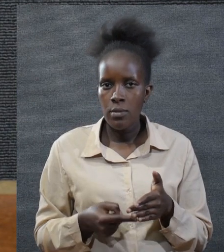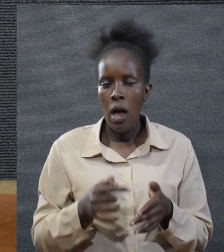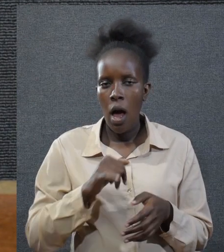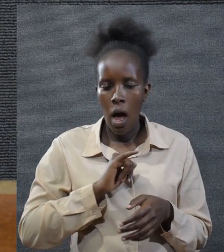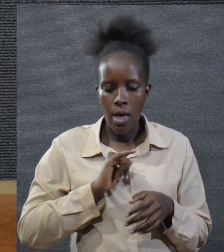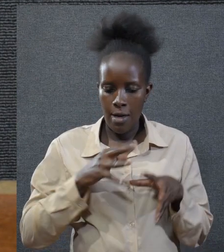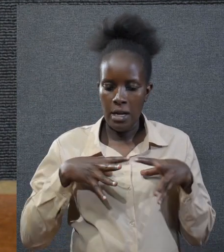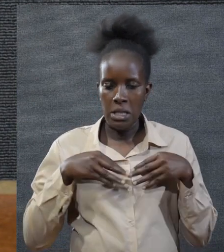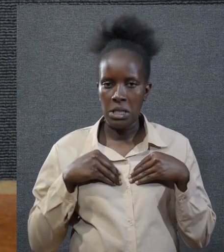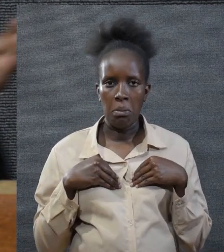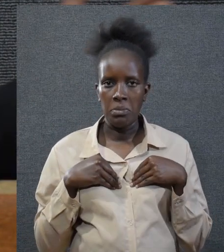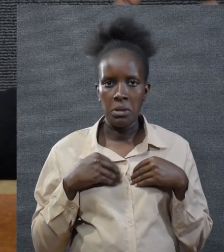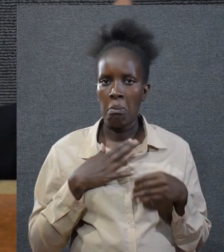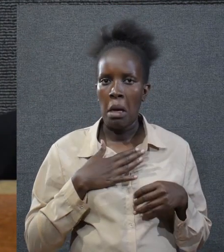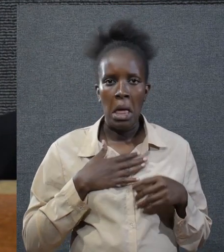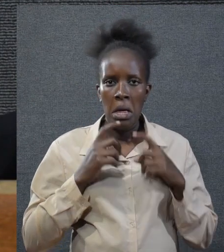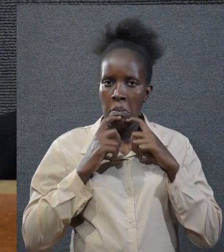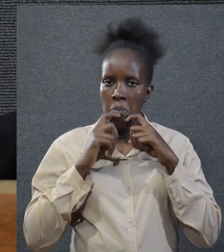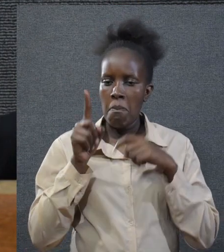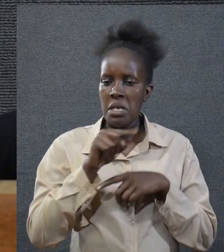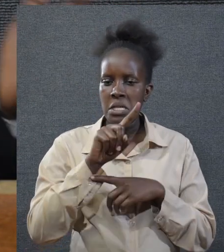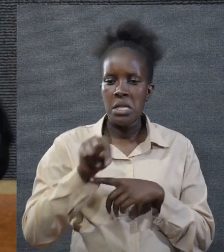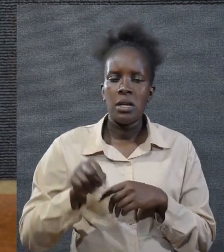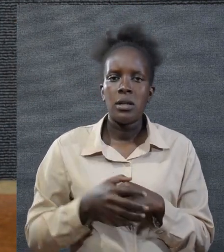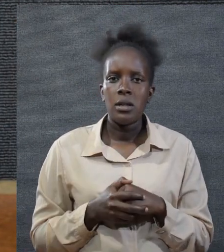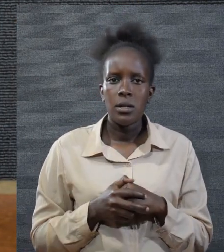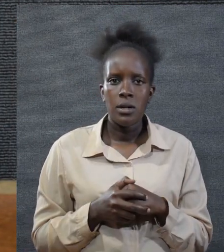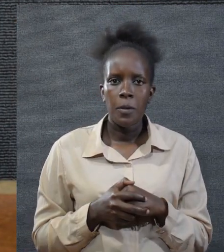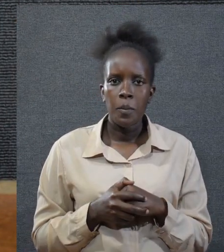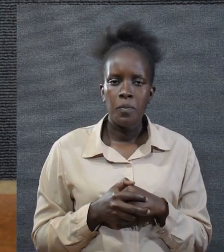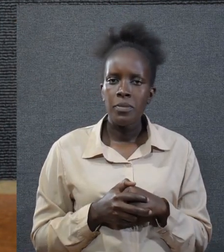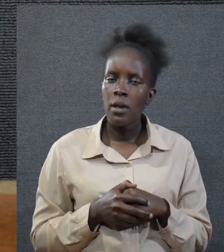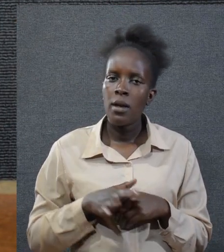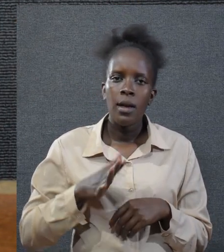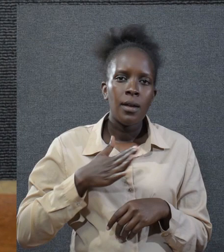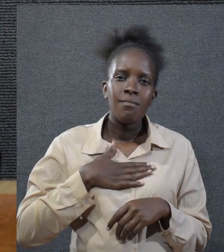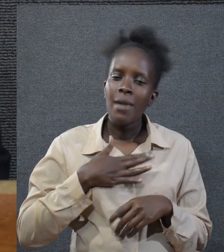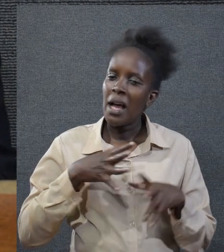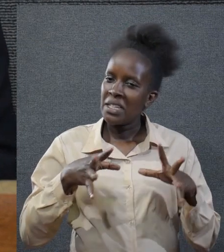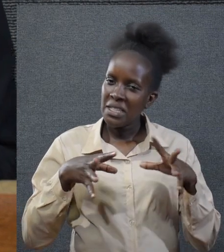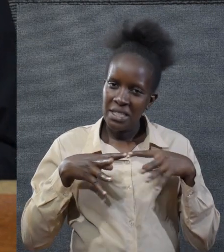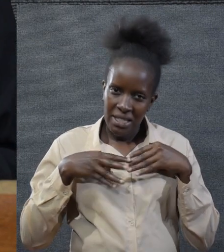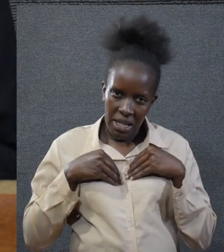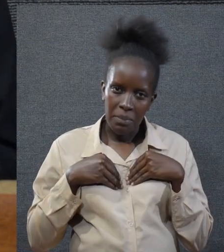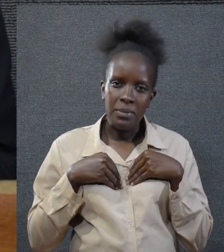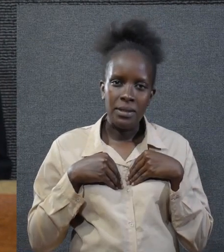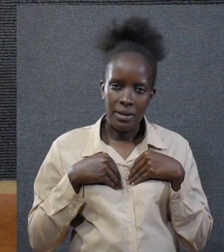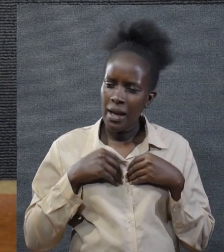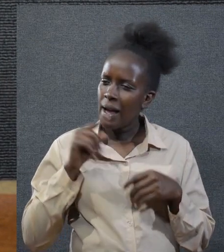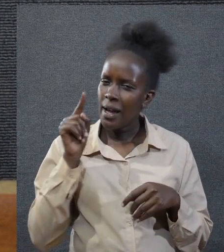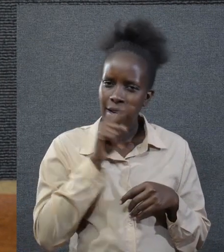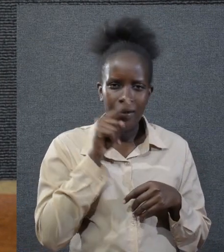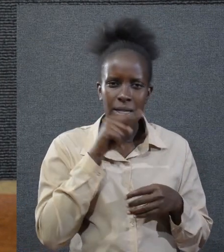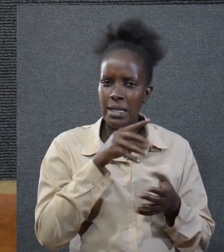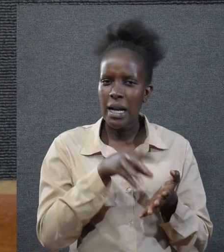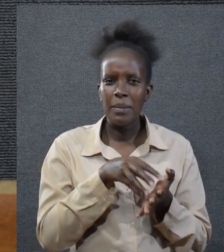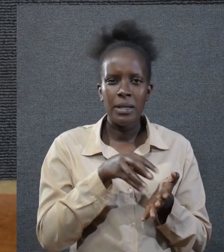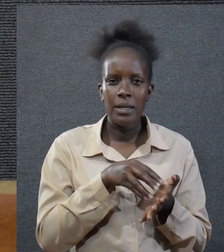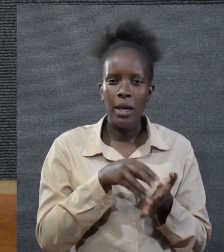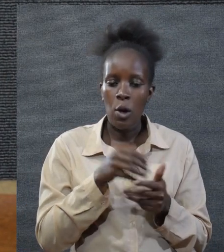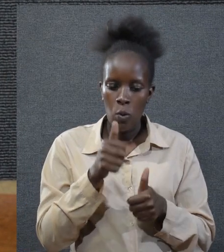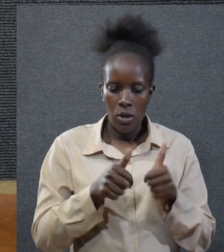he owned up his mistakes he had met adverse